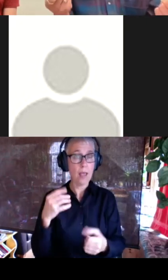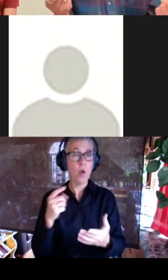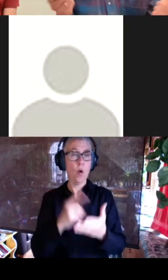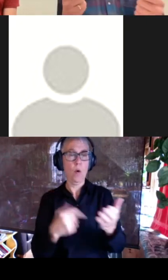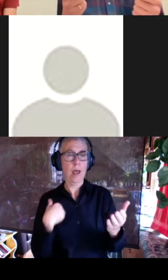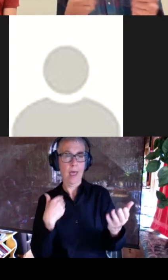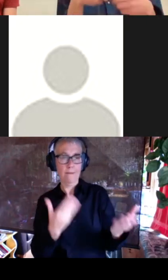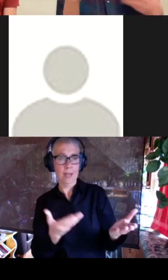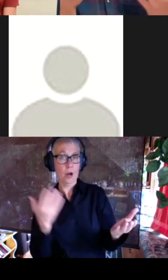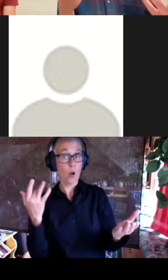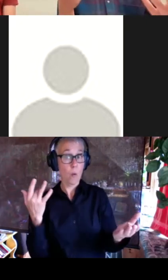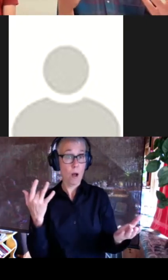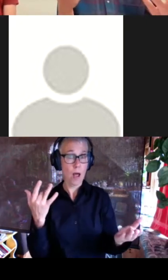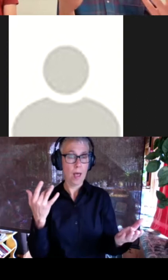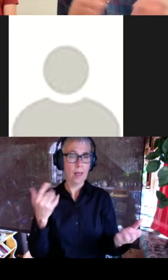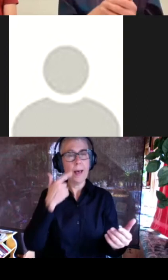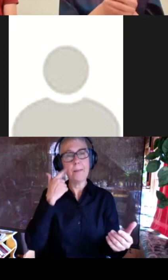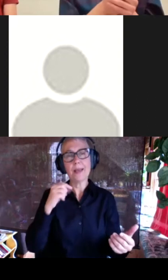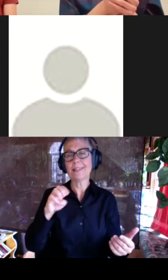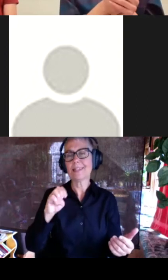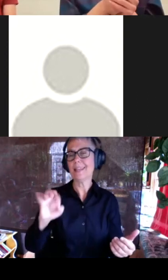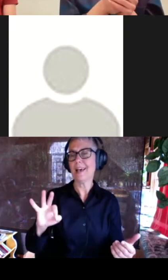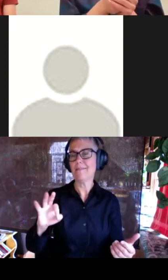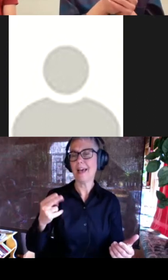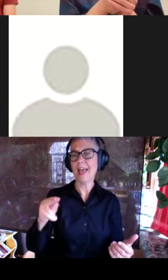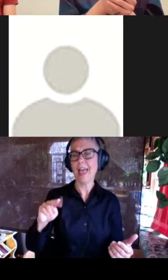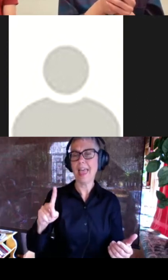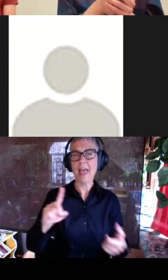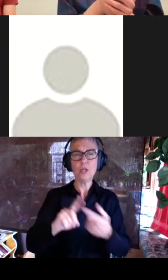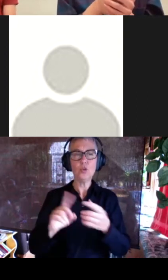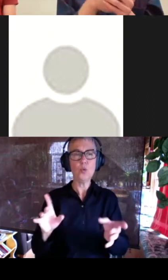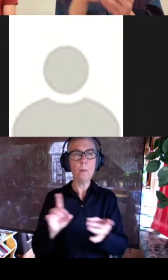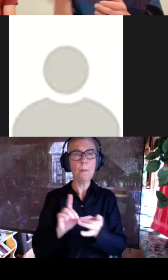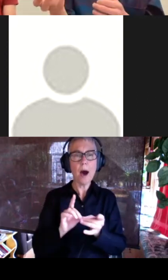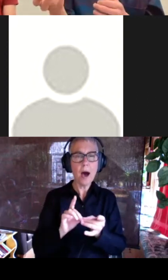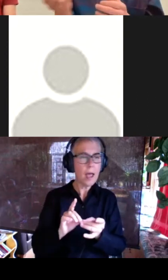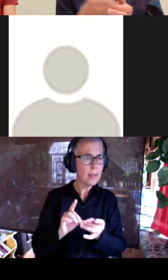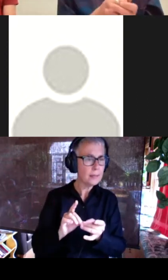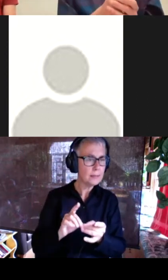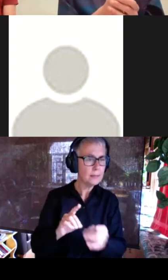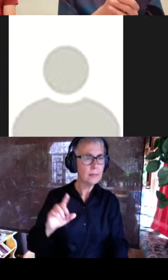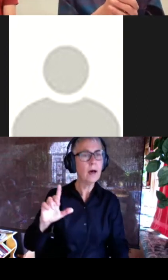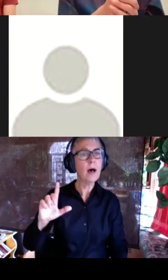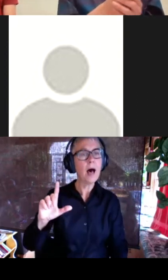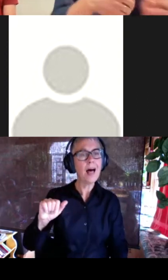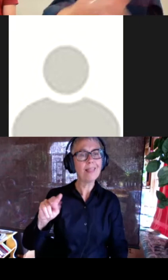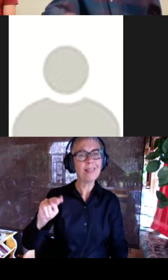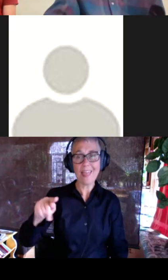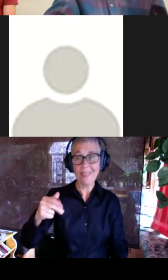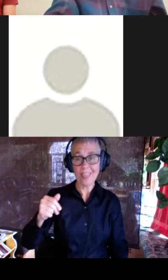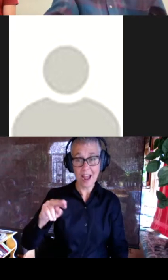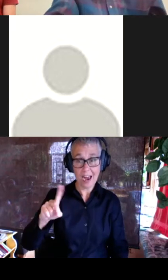just because of an ef hands ability to bind lanthanides as well for use as contrast agents or maybe